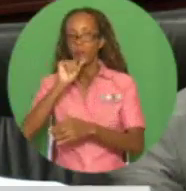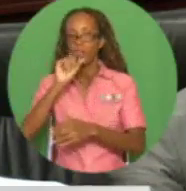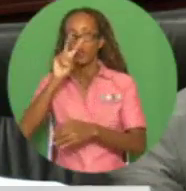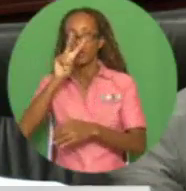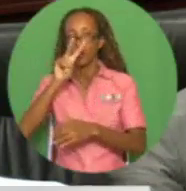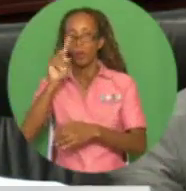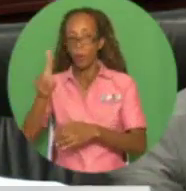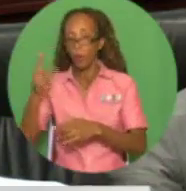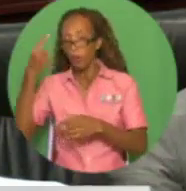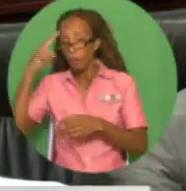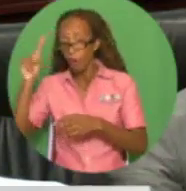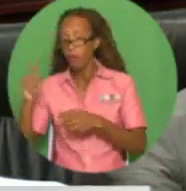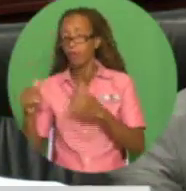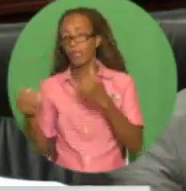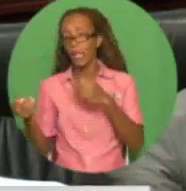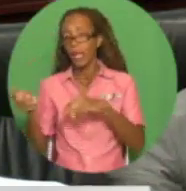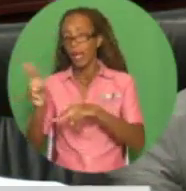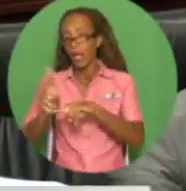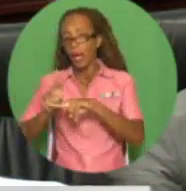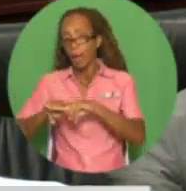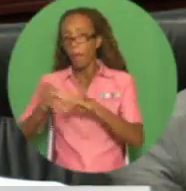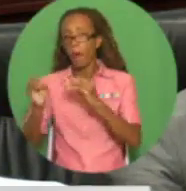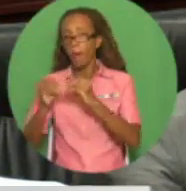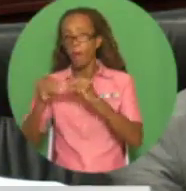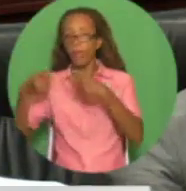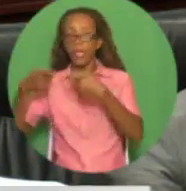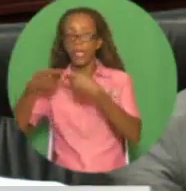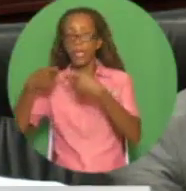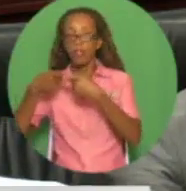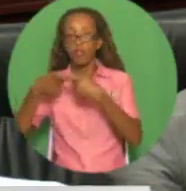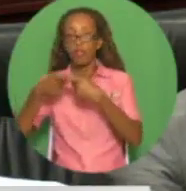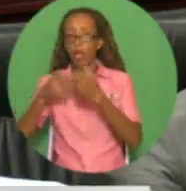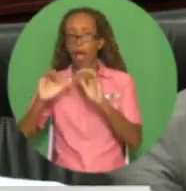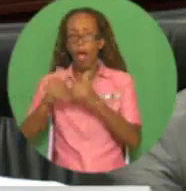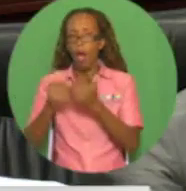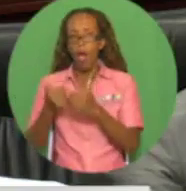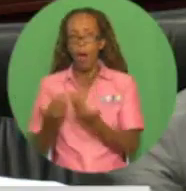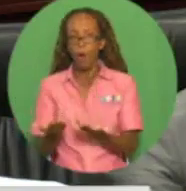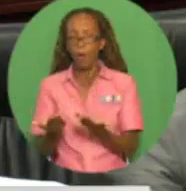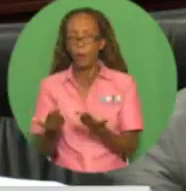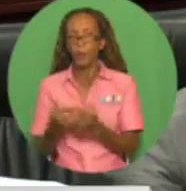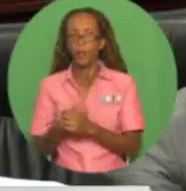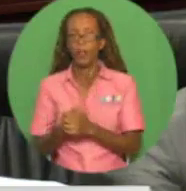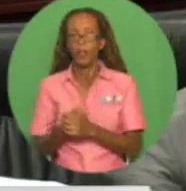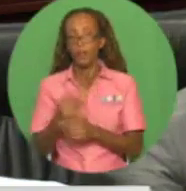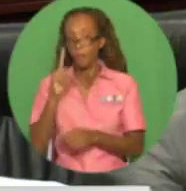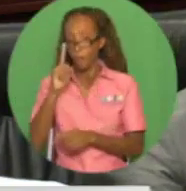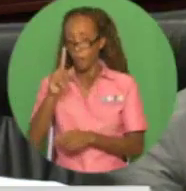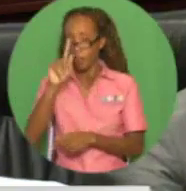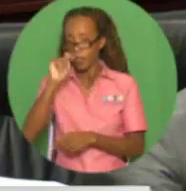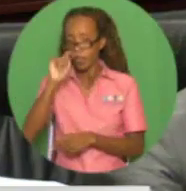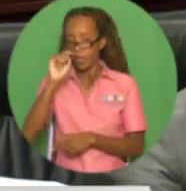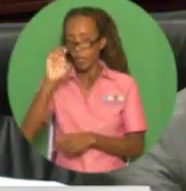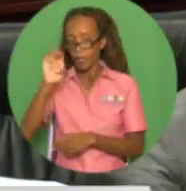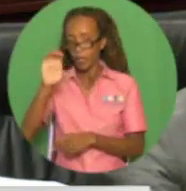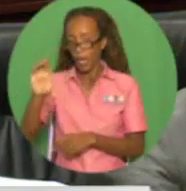into the national grid. And we will do so by amending the Trillan-Tobago Electricity Commission,